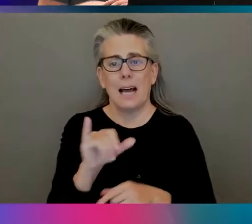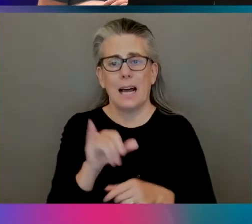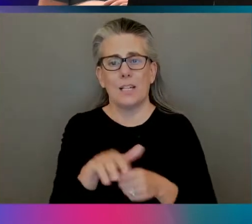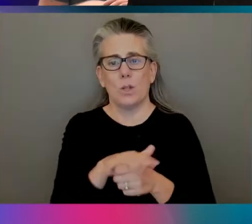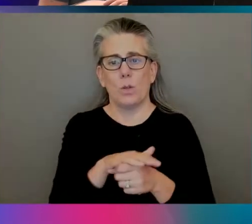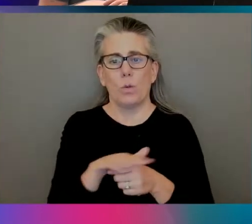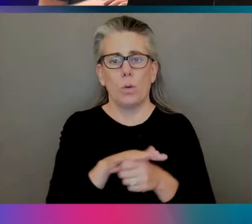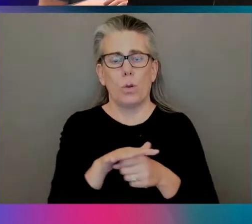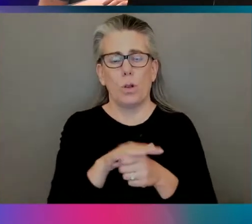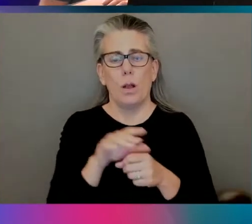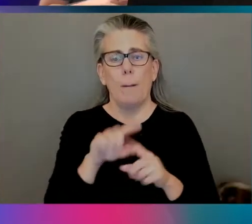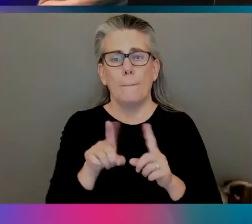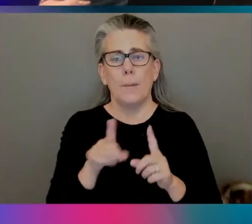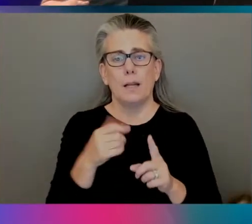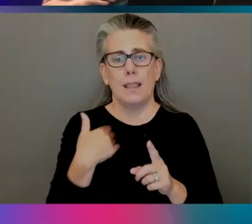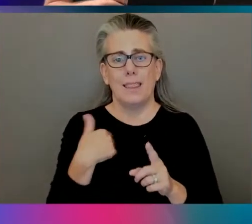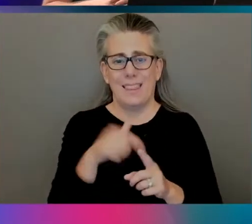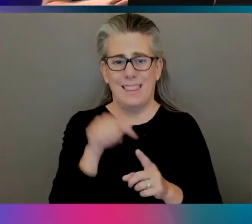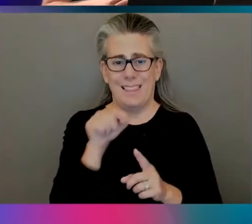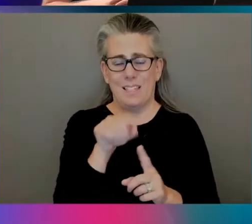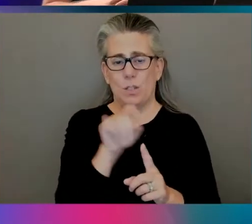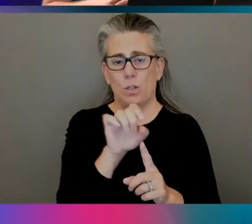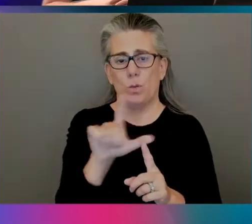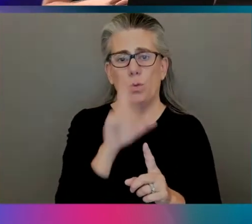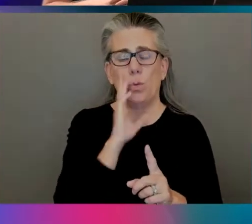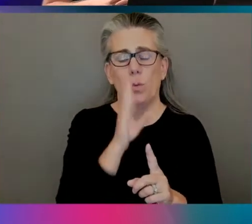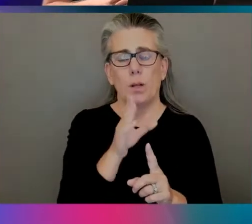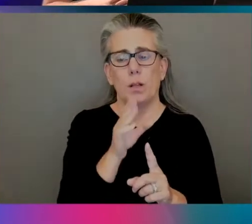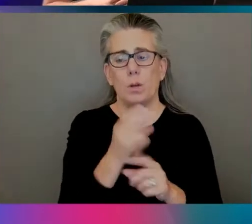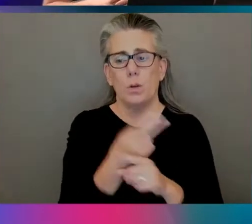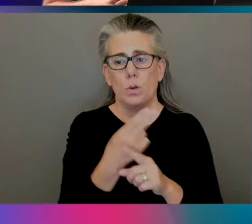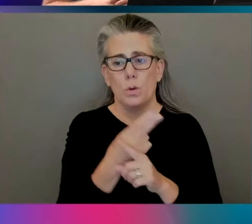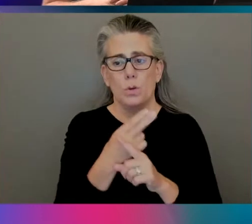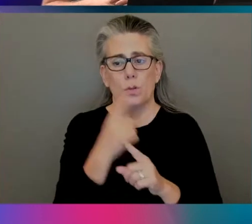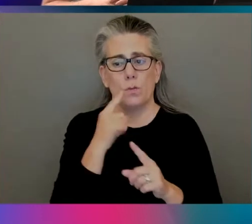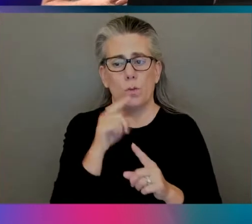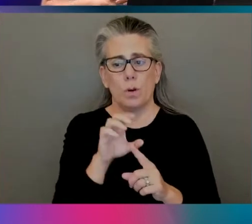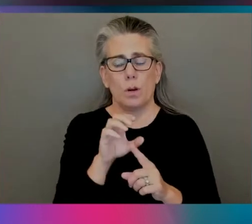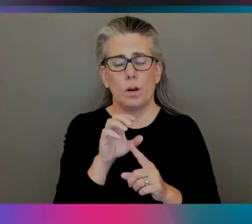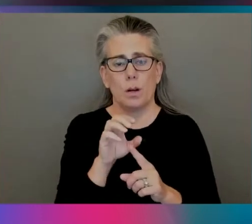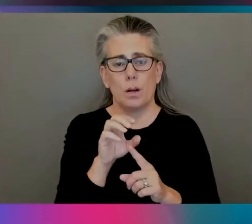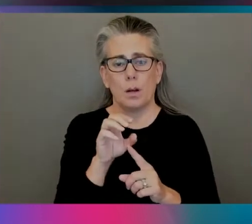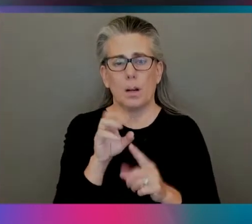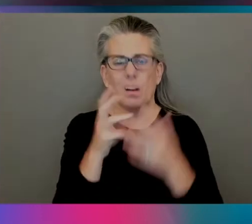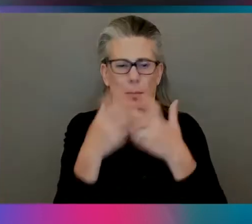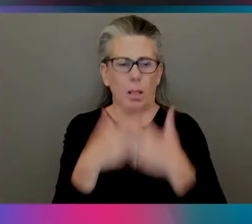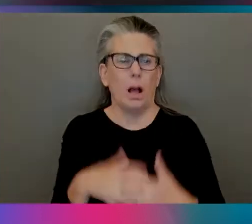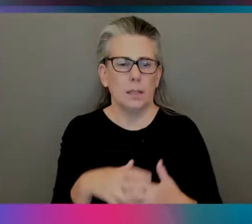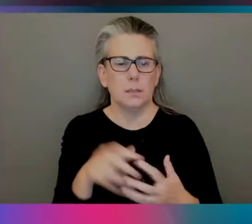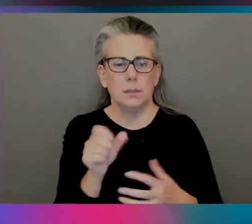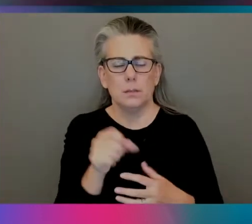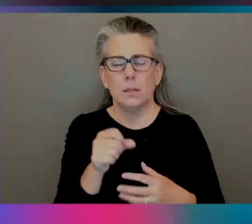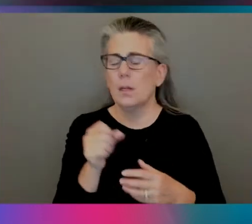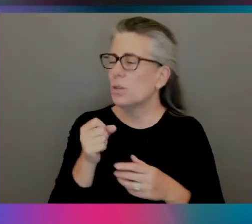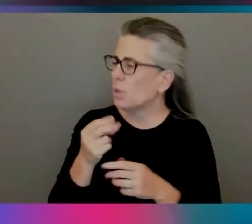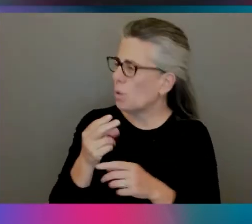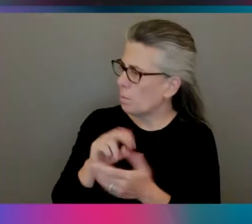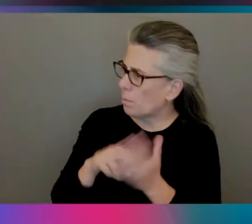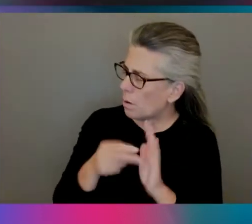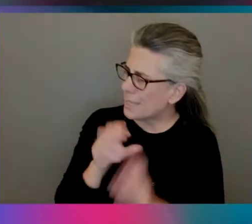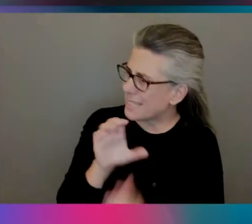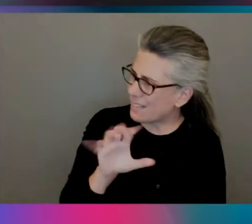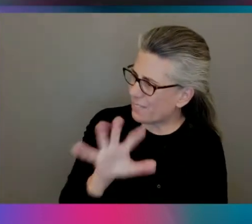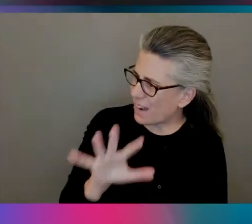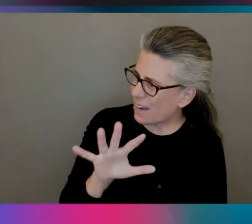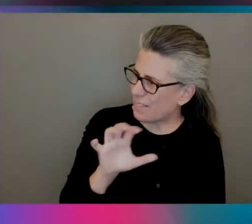have accelerates the model by using a compiler. So, no changes to the underlying hardware. You mentioned the C5 in both cases.